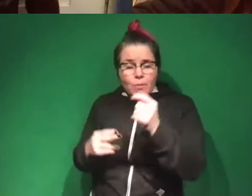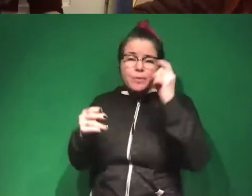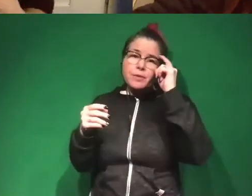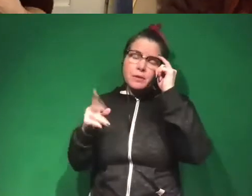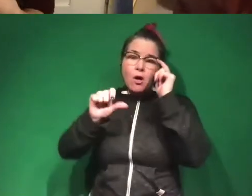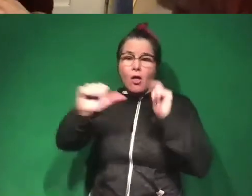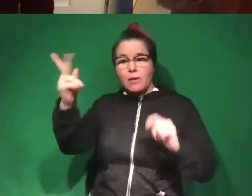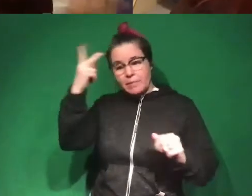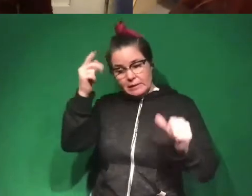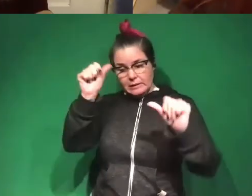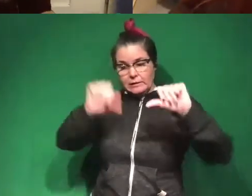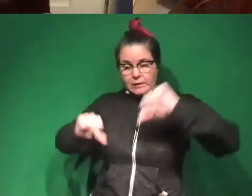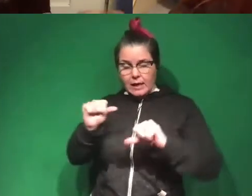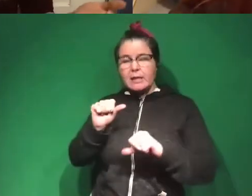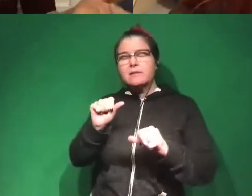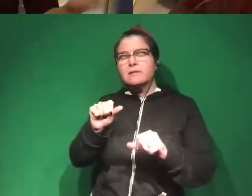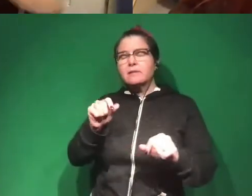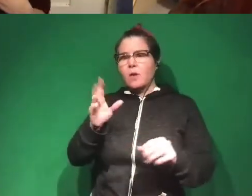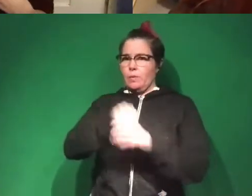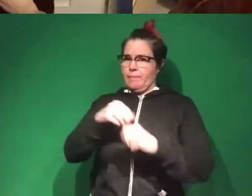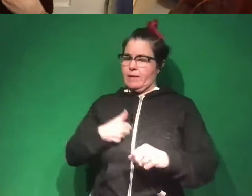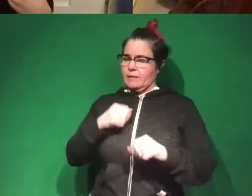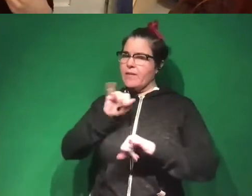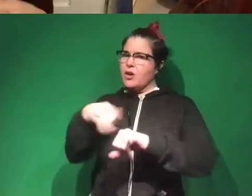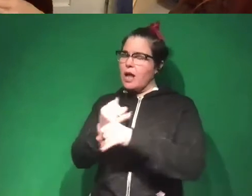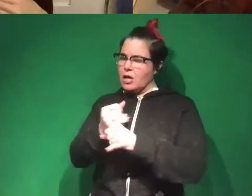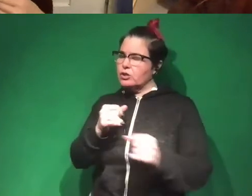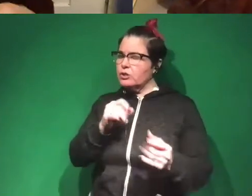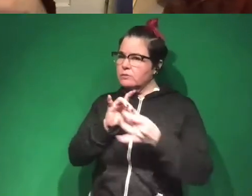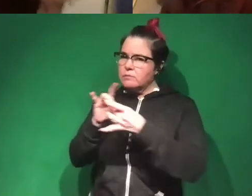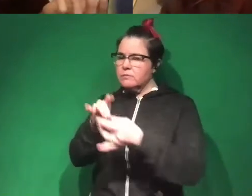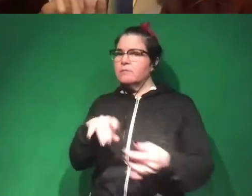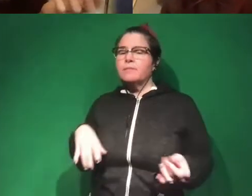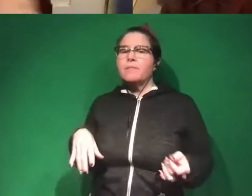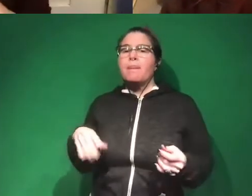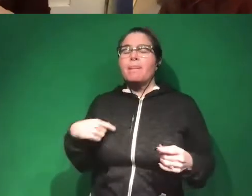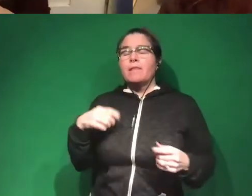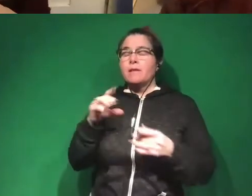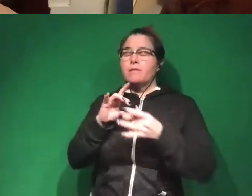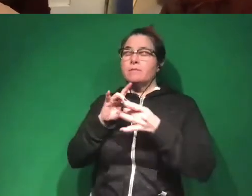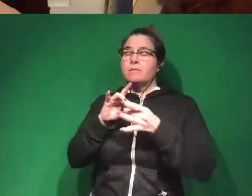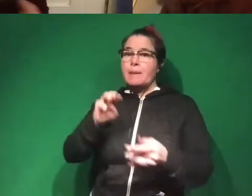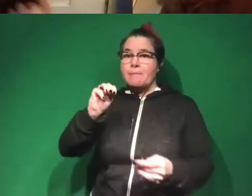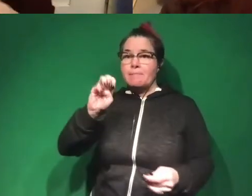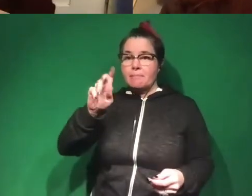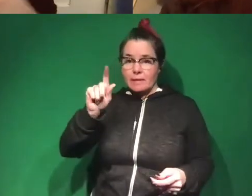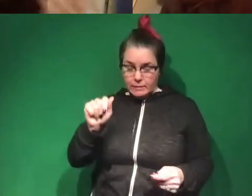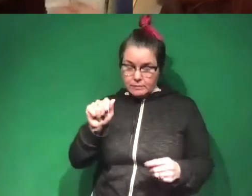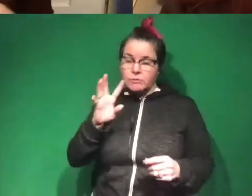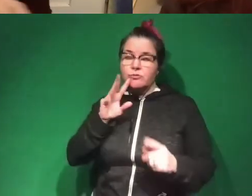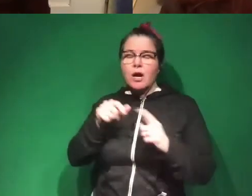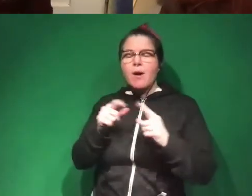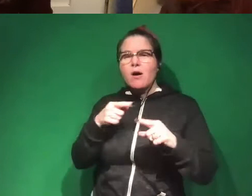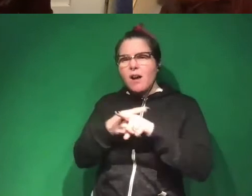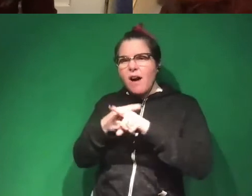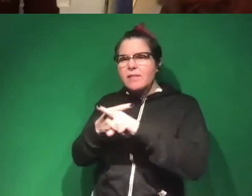scientists, including me, study international relations. I, in particular, study the role of the media in talking about conflicts in different